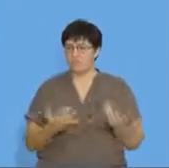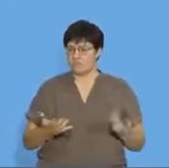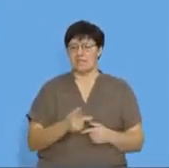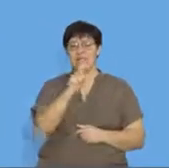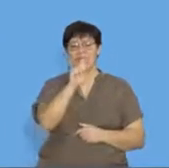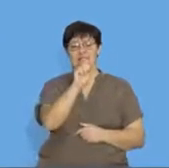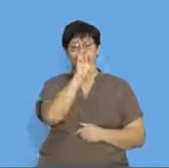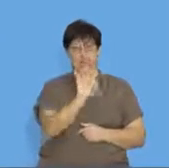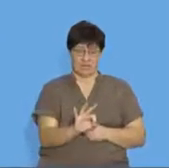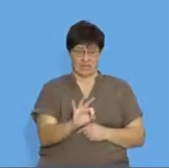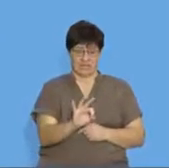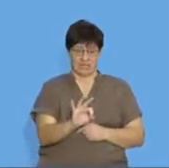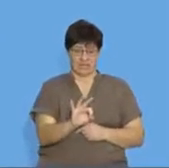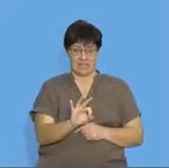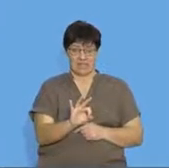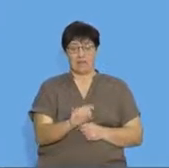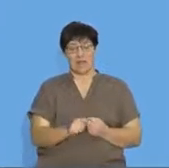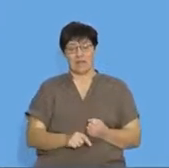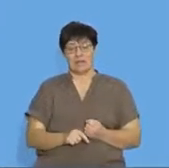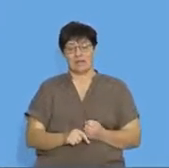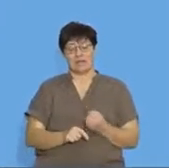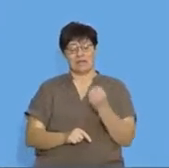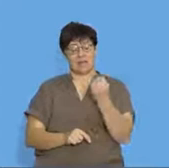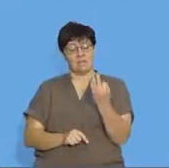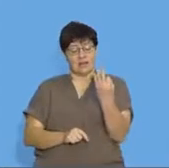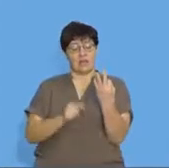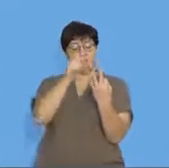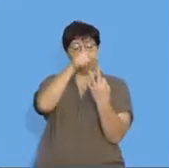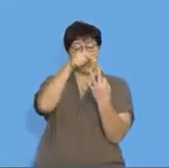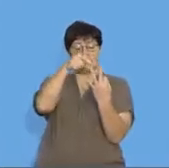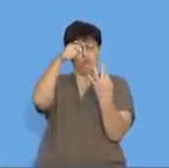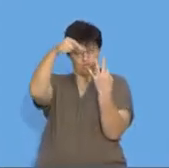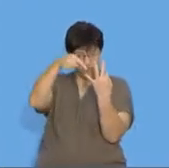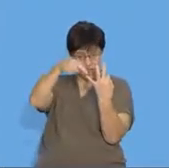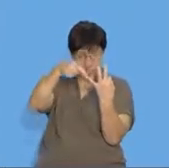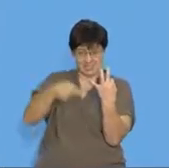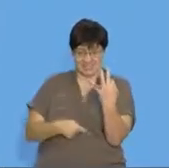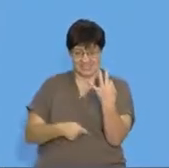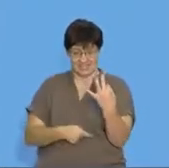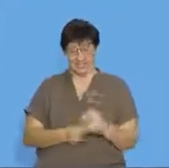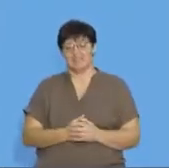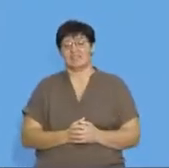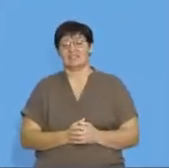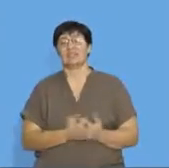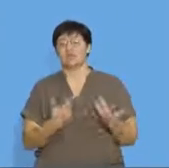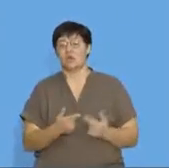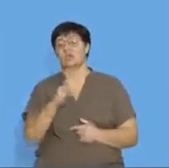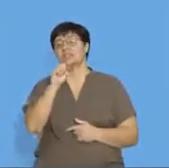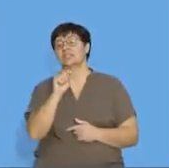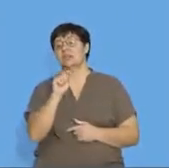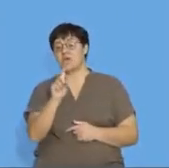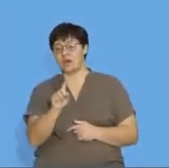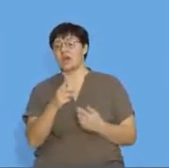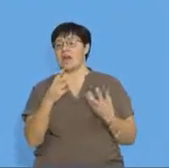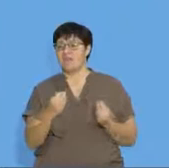T3, that means that it is the third term of the pattern. So, we can see T1 had